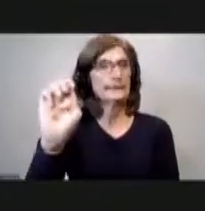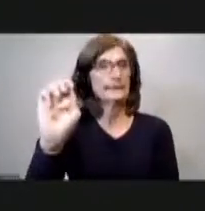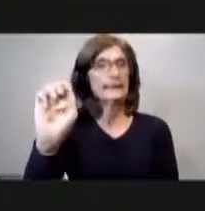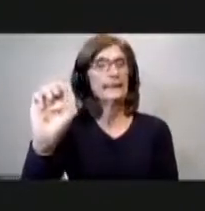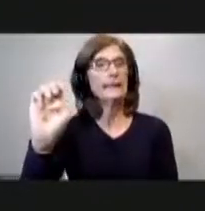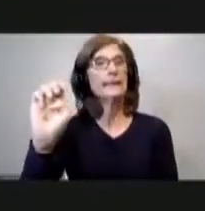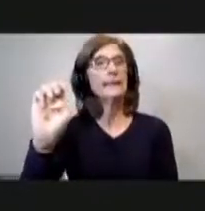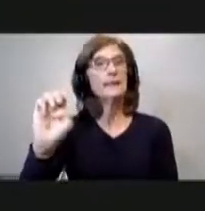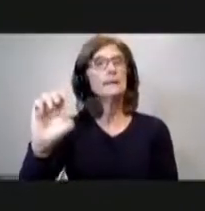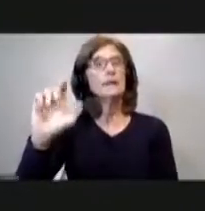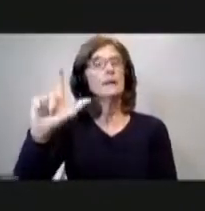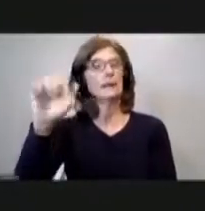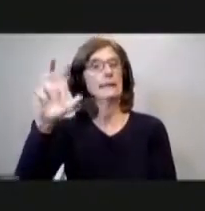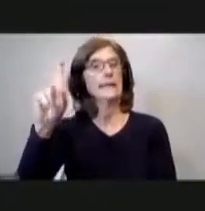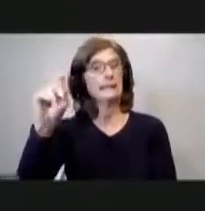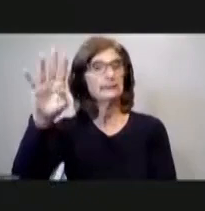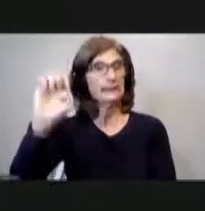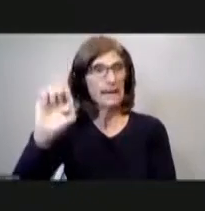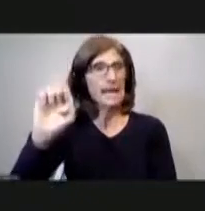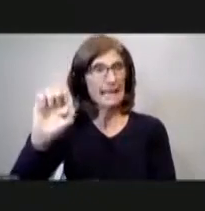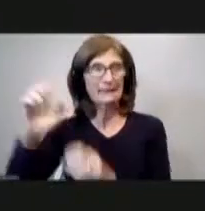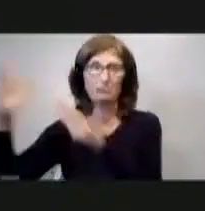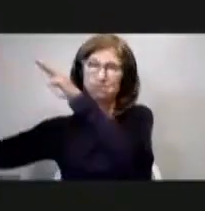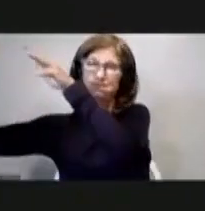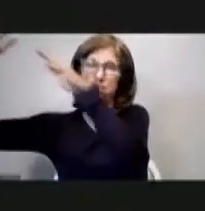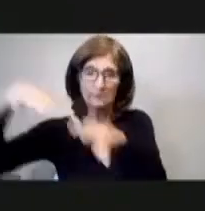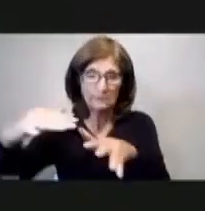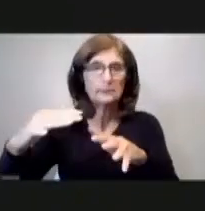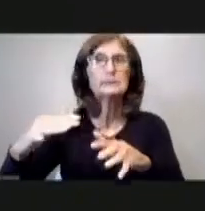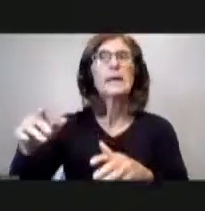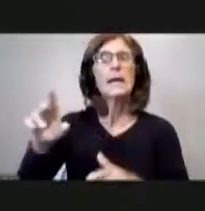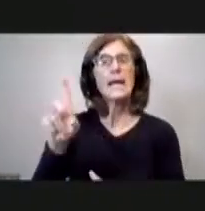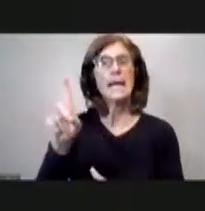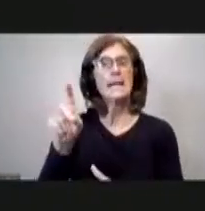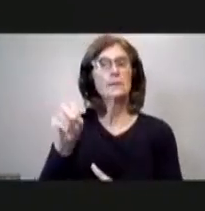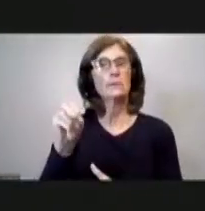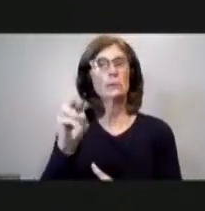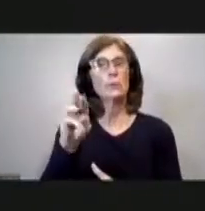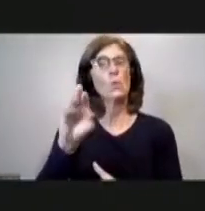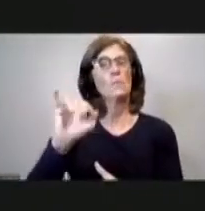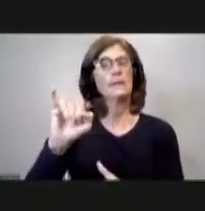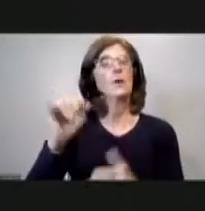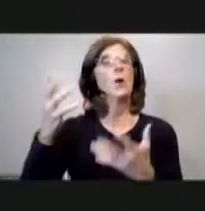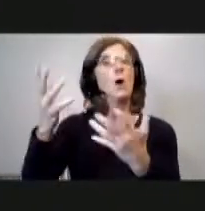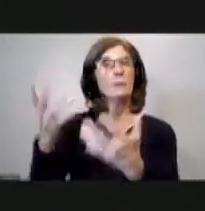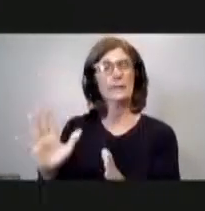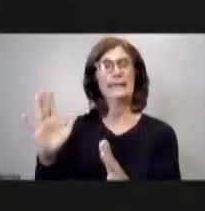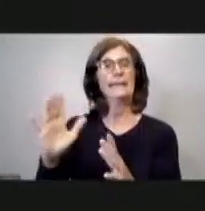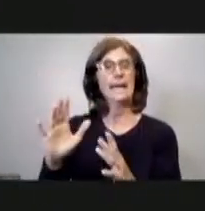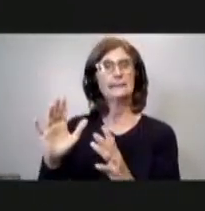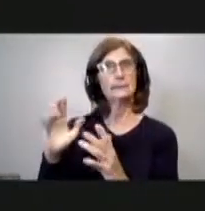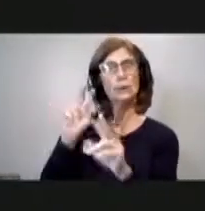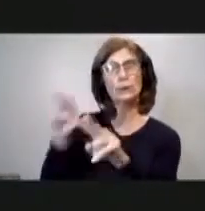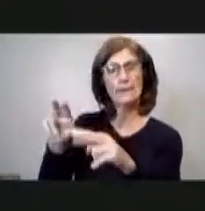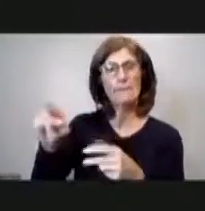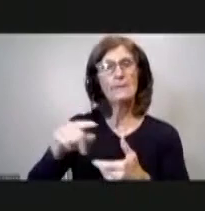already received and had to react to um the breakdown would be hamburg woodruff arlington